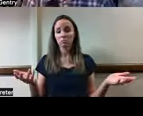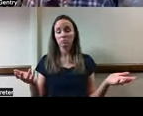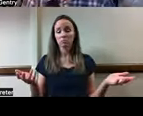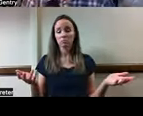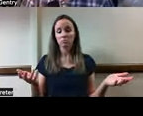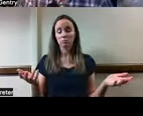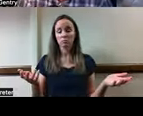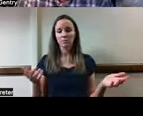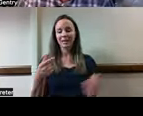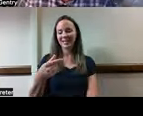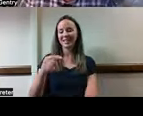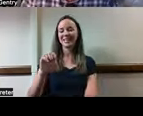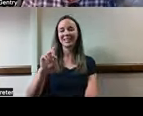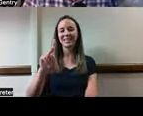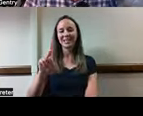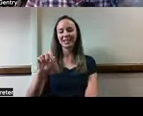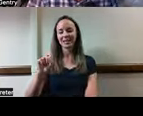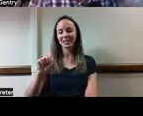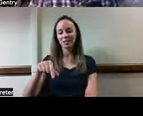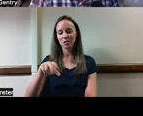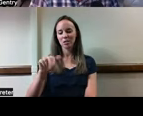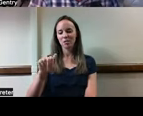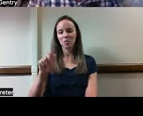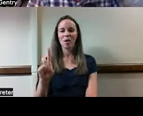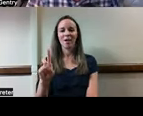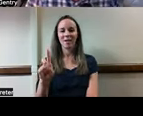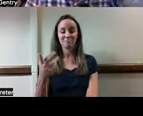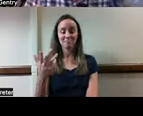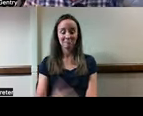The Geek Squad is being recommended by Laura.